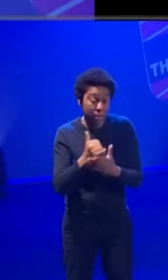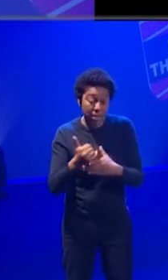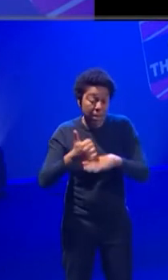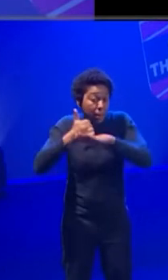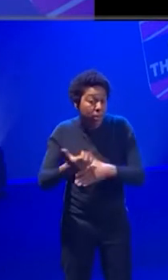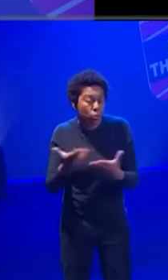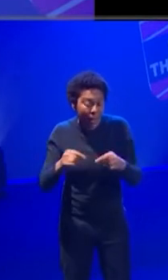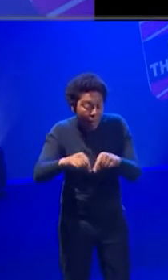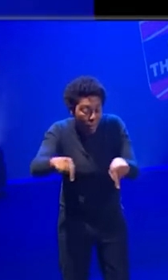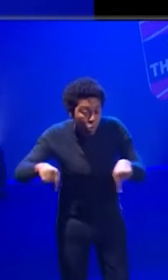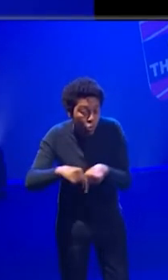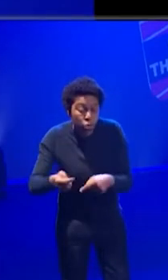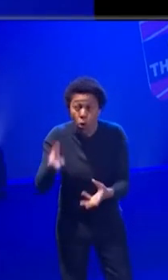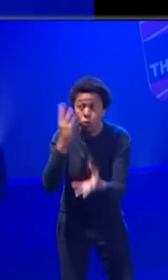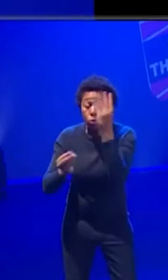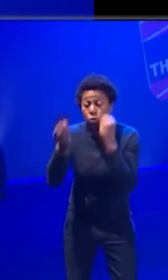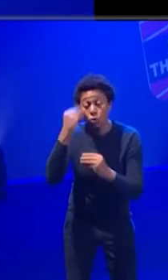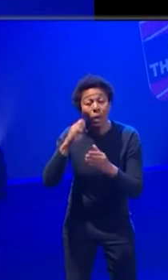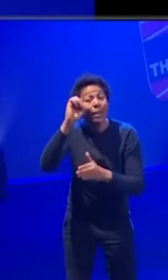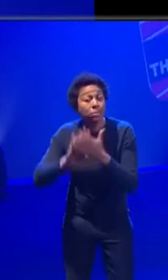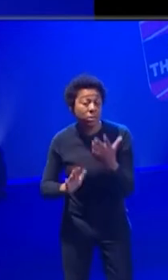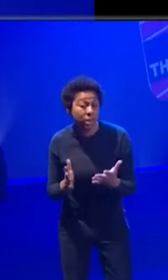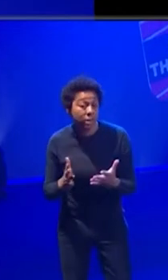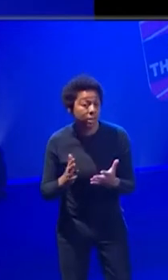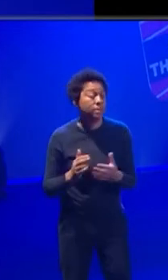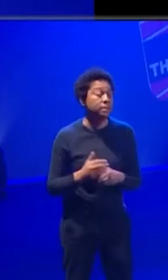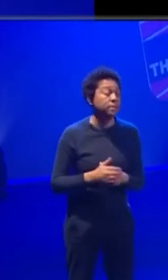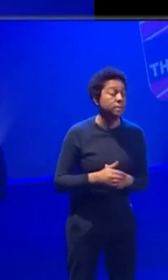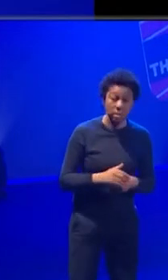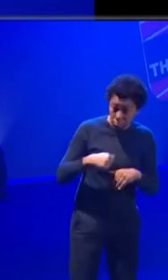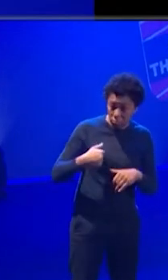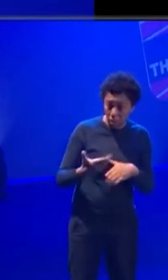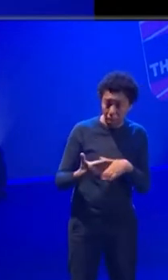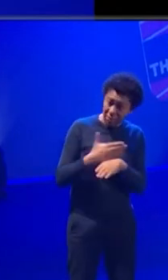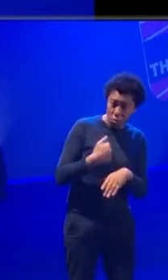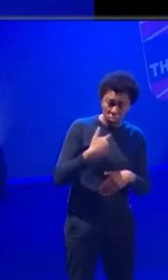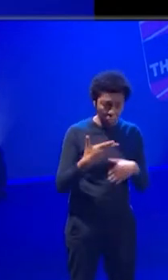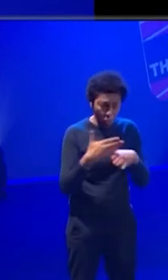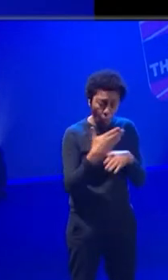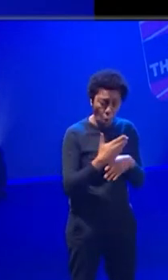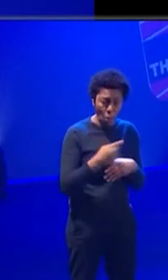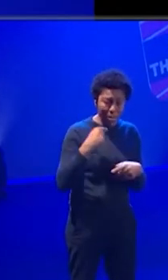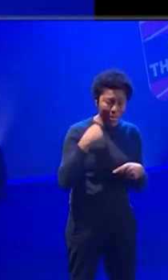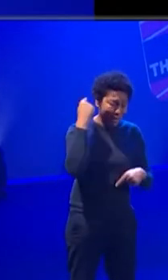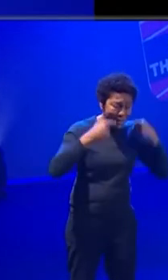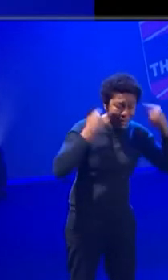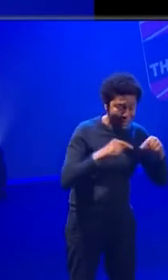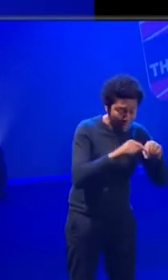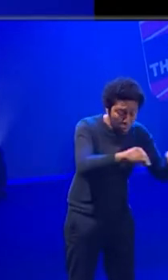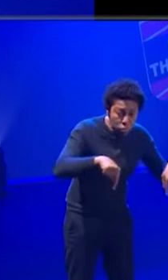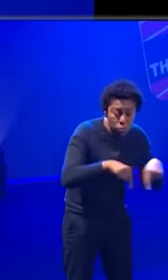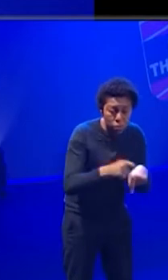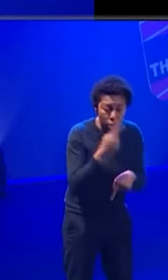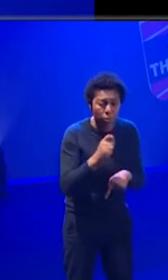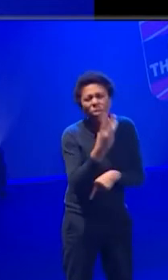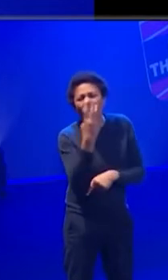So like you mentioned games, for instance, that's almost all like studio based where you're working on contracts for three or four months. So it really depends on what kind of what you